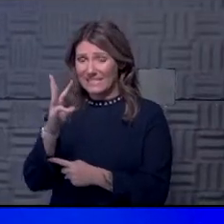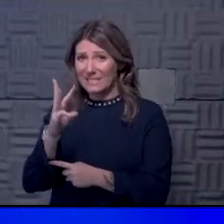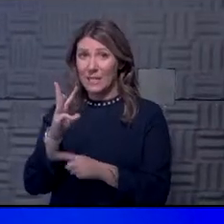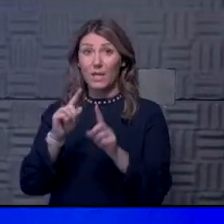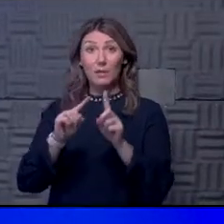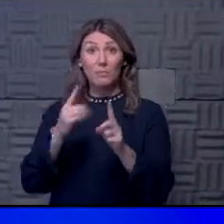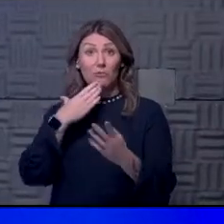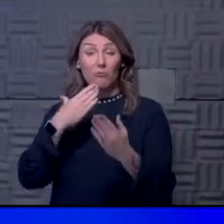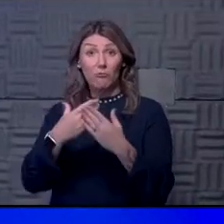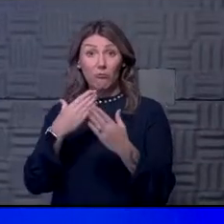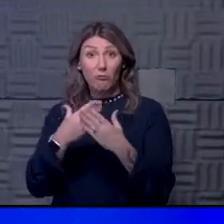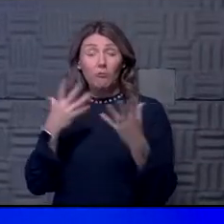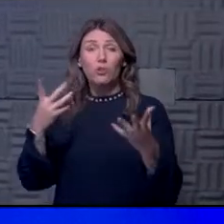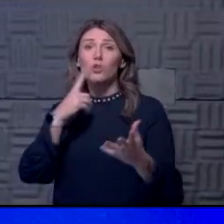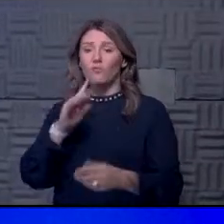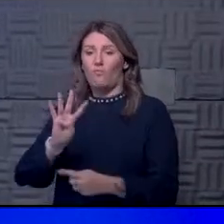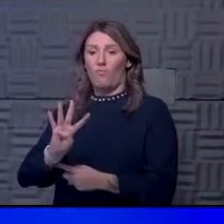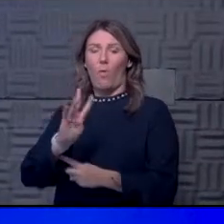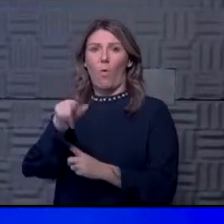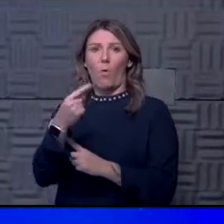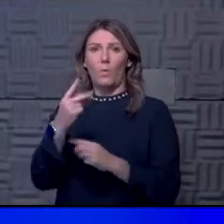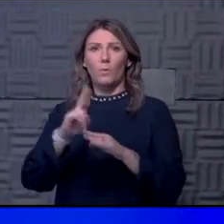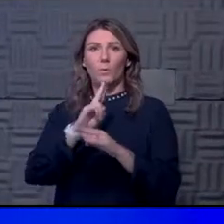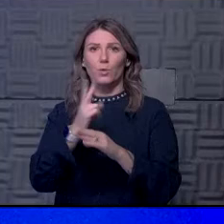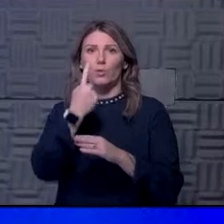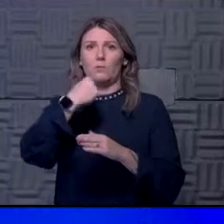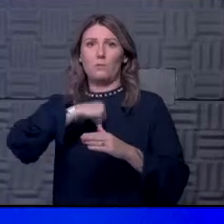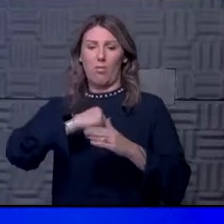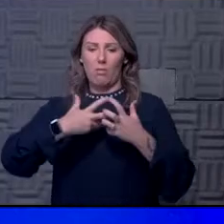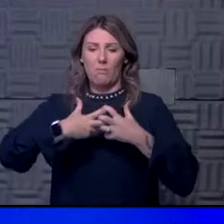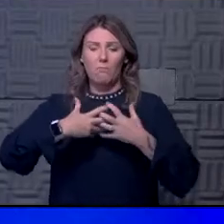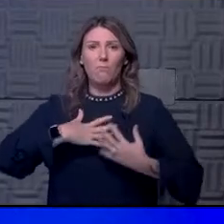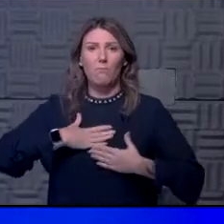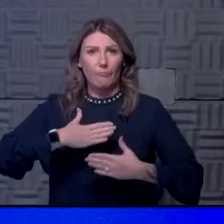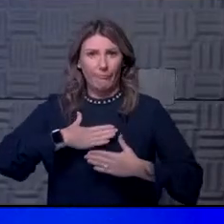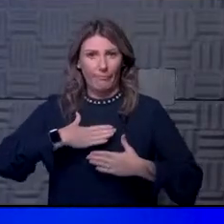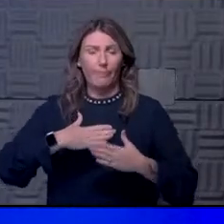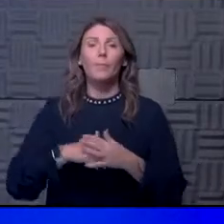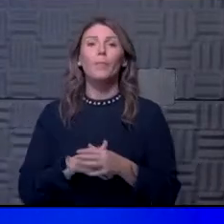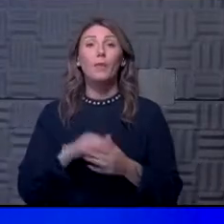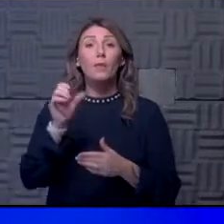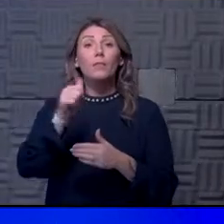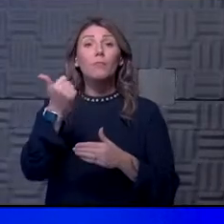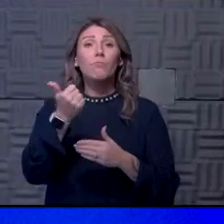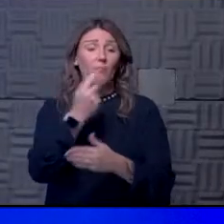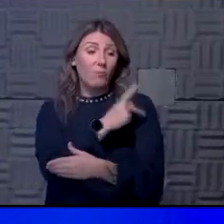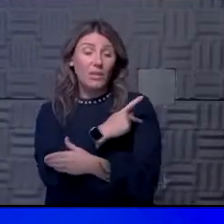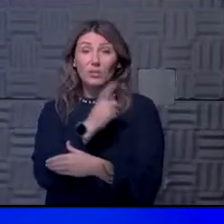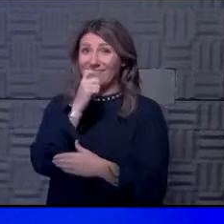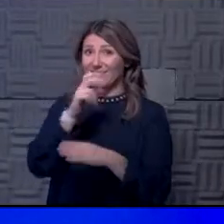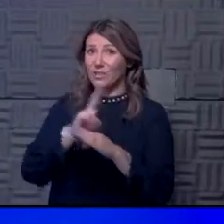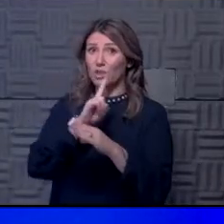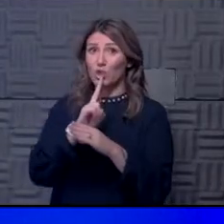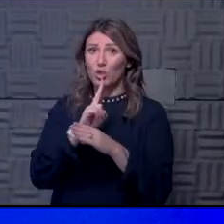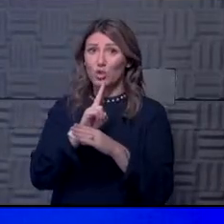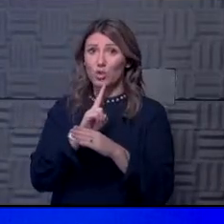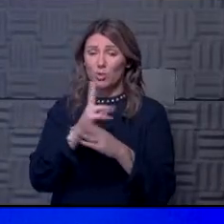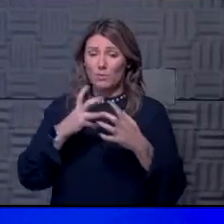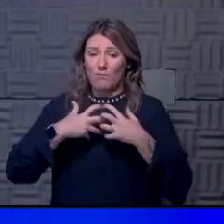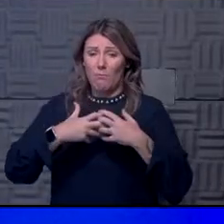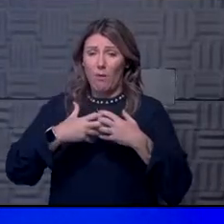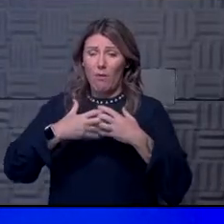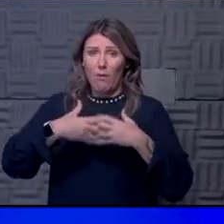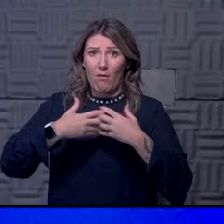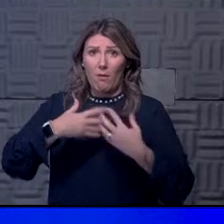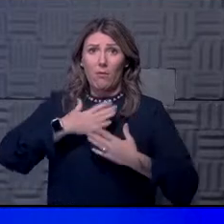patients are requiring ventilators right now. that means the other the other patients that aren't on the ventilators are probably needing high flow